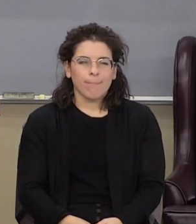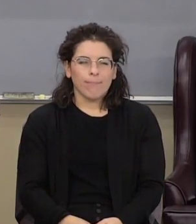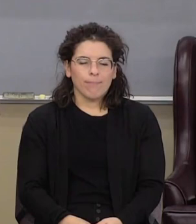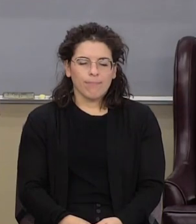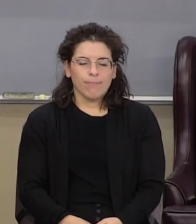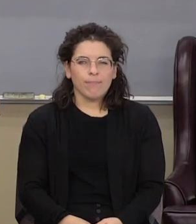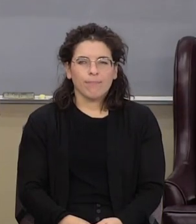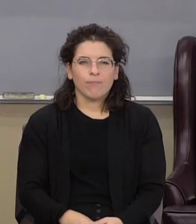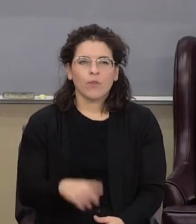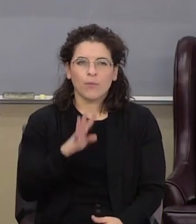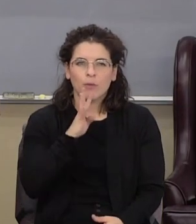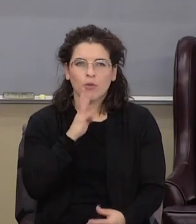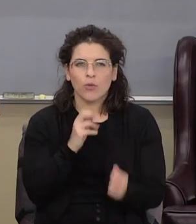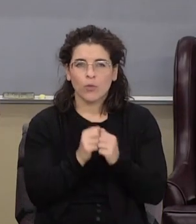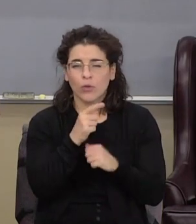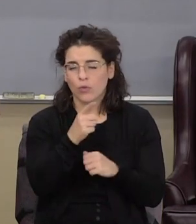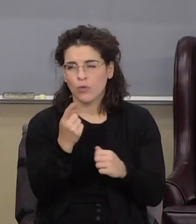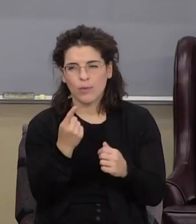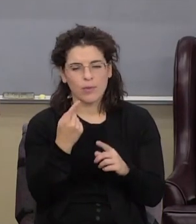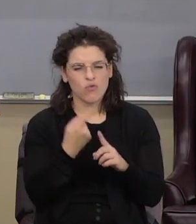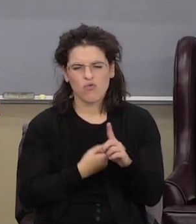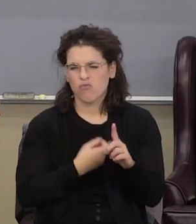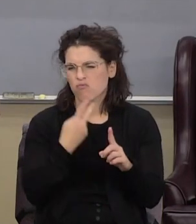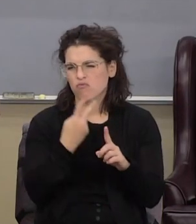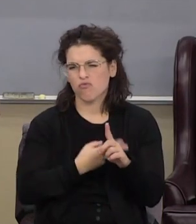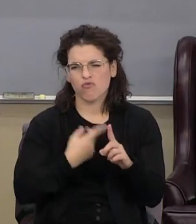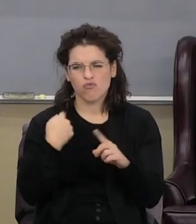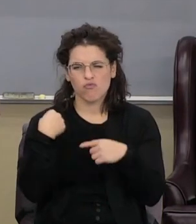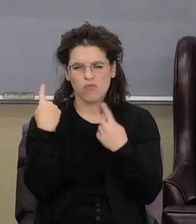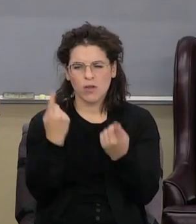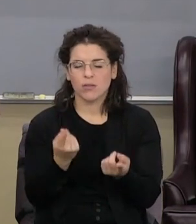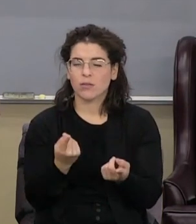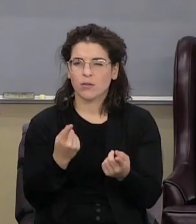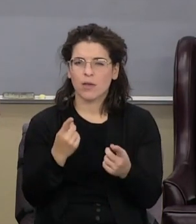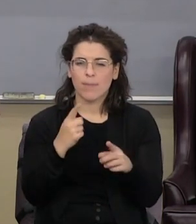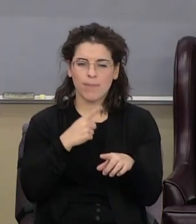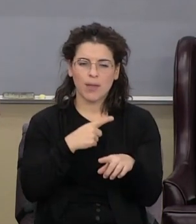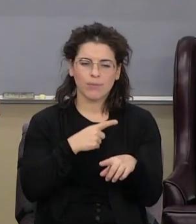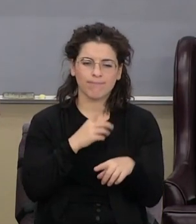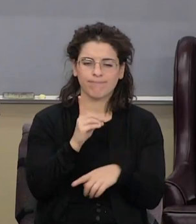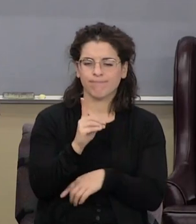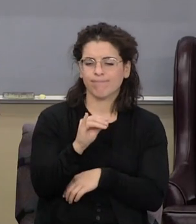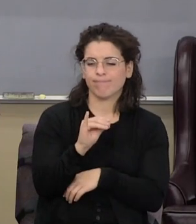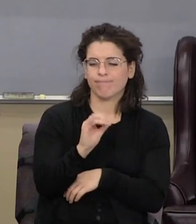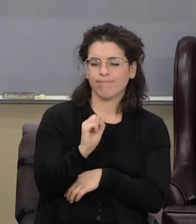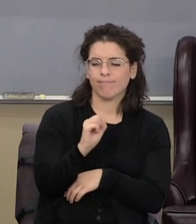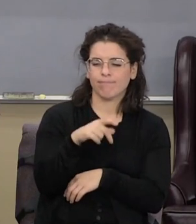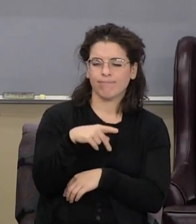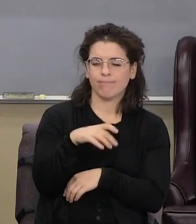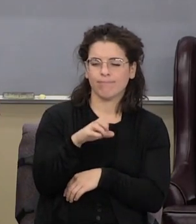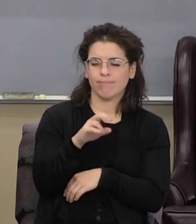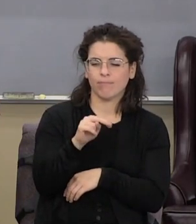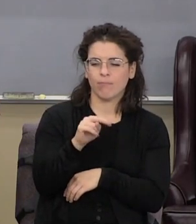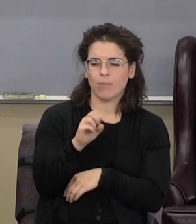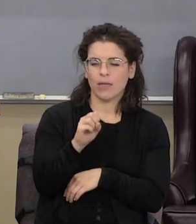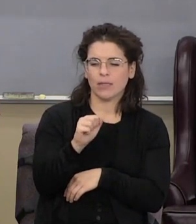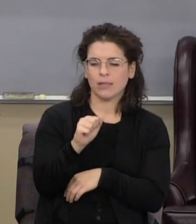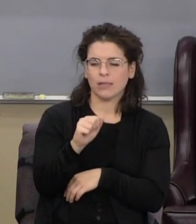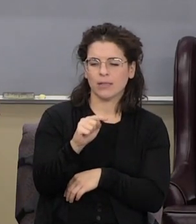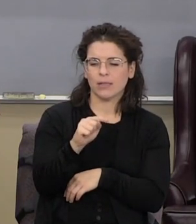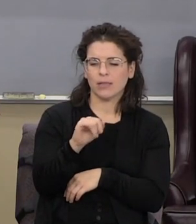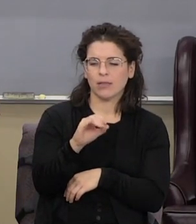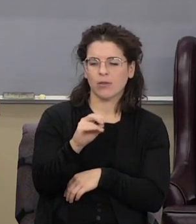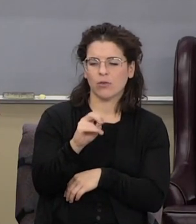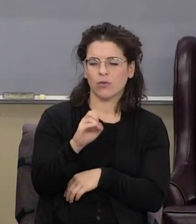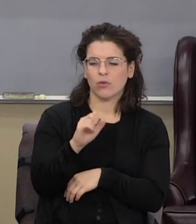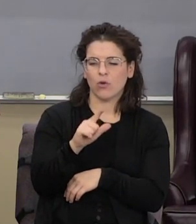last several months about dispensational Bible study, about rightly dividing the word, and about how to study the Bible, not